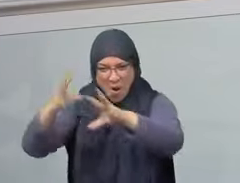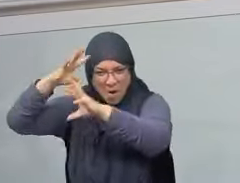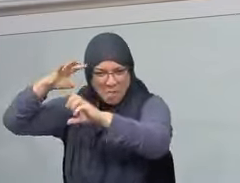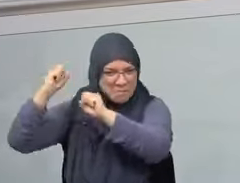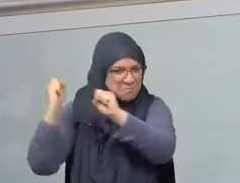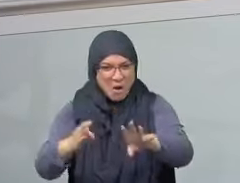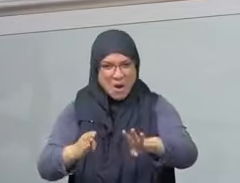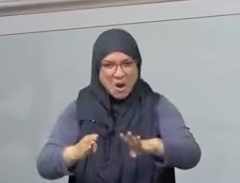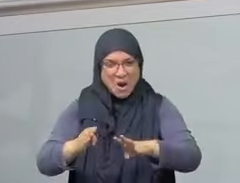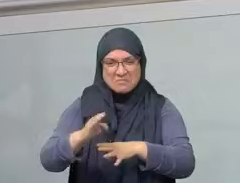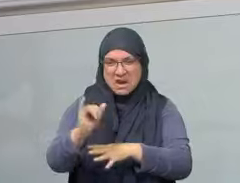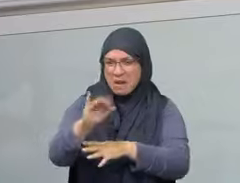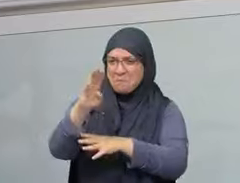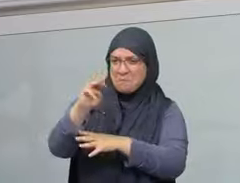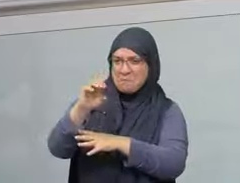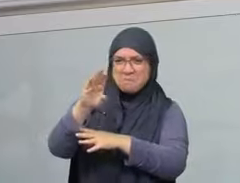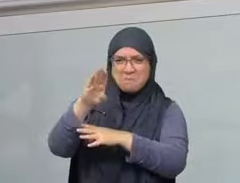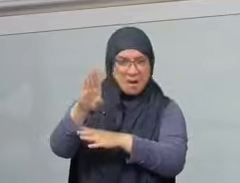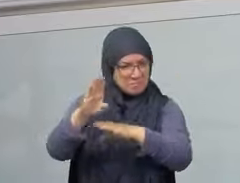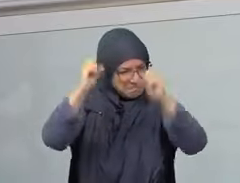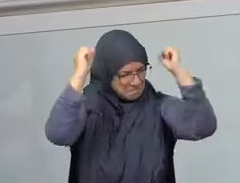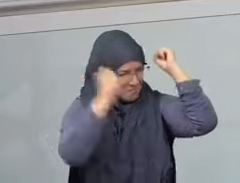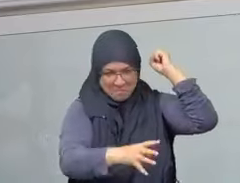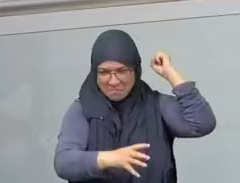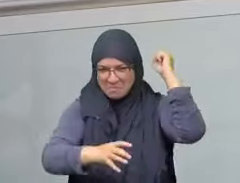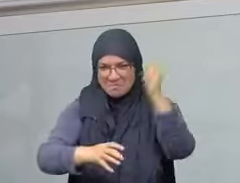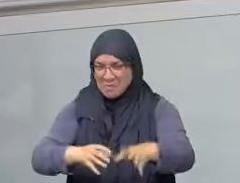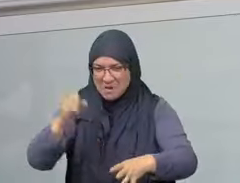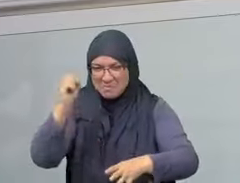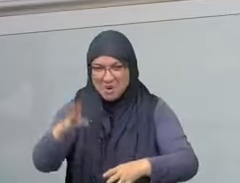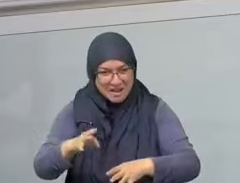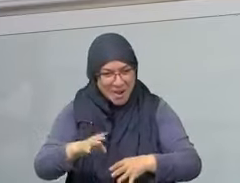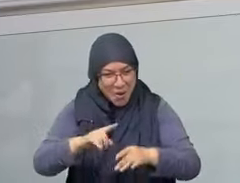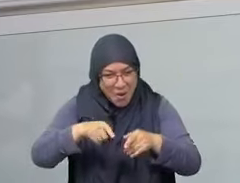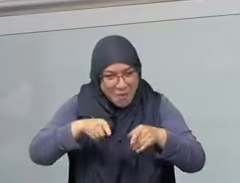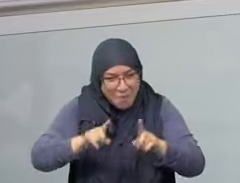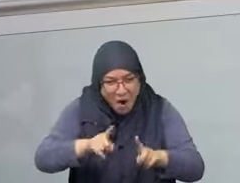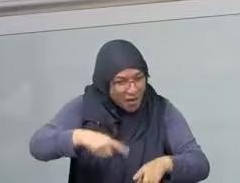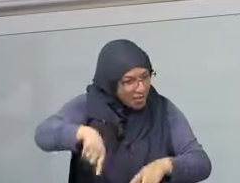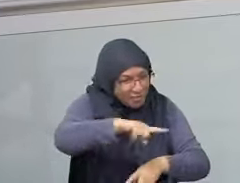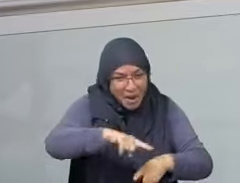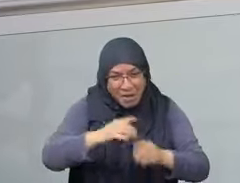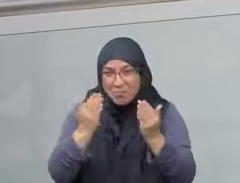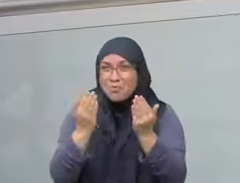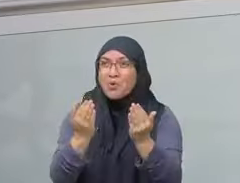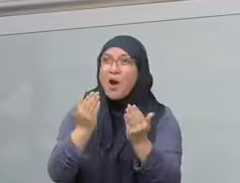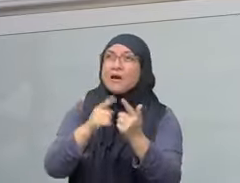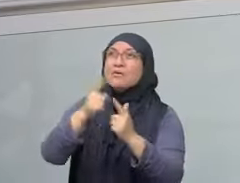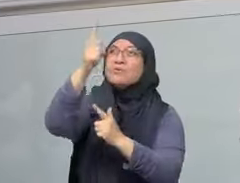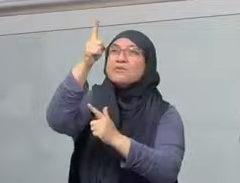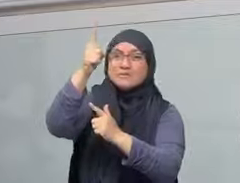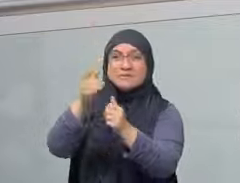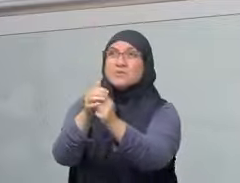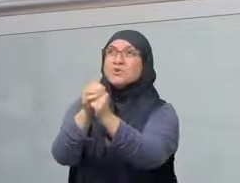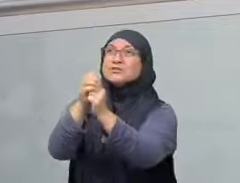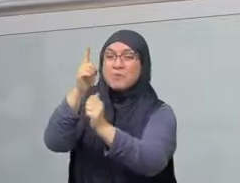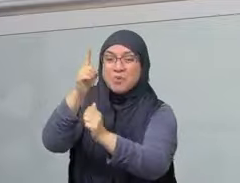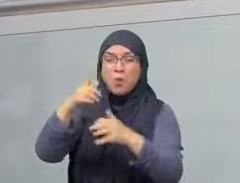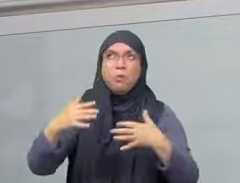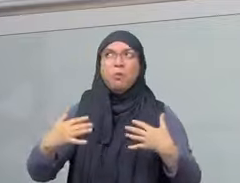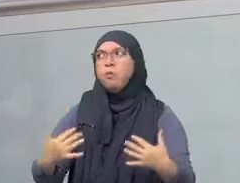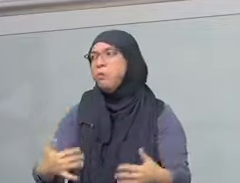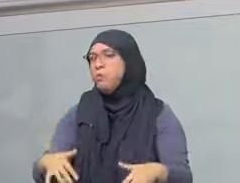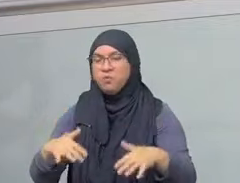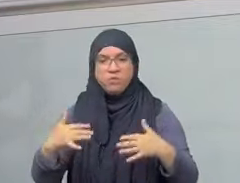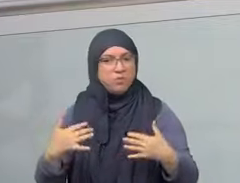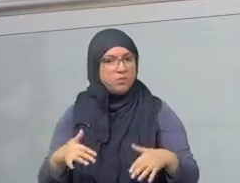cruel about that. But there is also something that I want to say before I even start talking about al-Aqsa today. And that is that I'm not going to